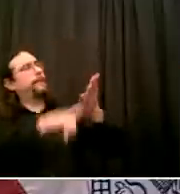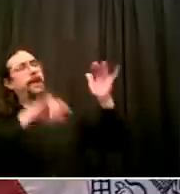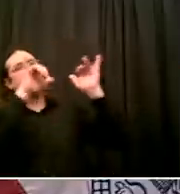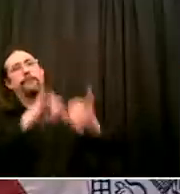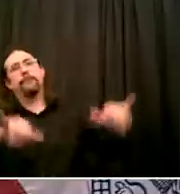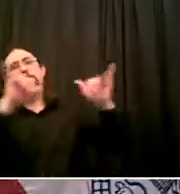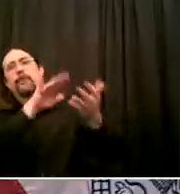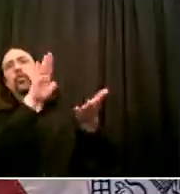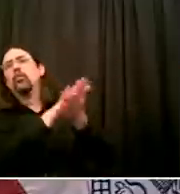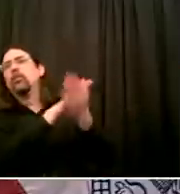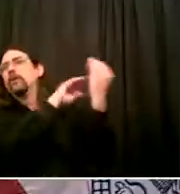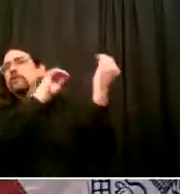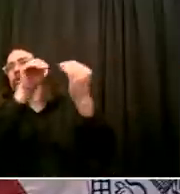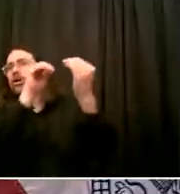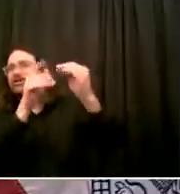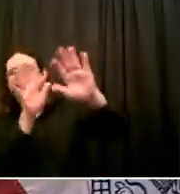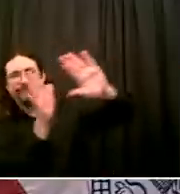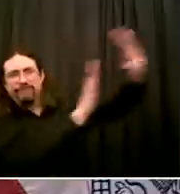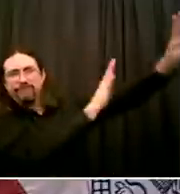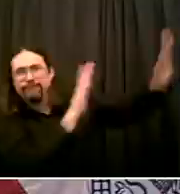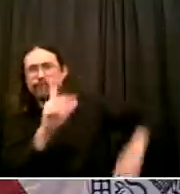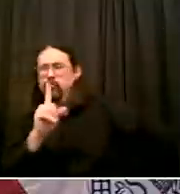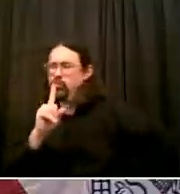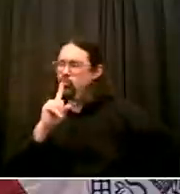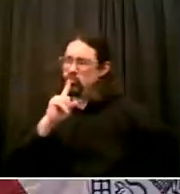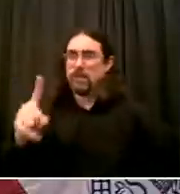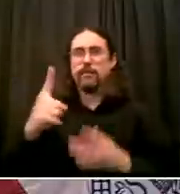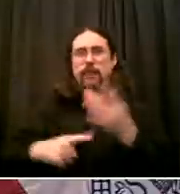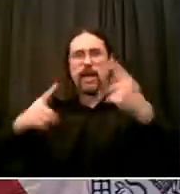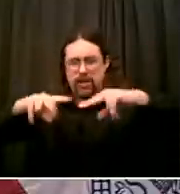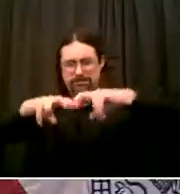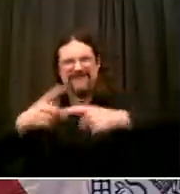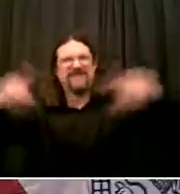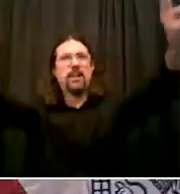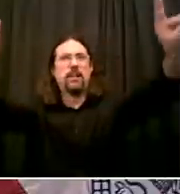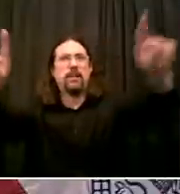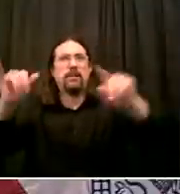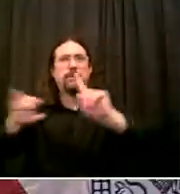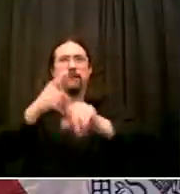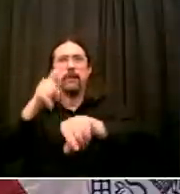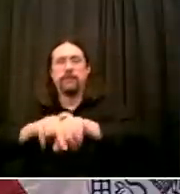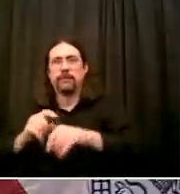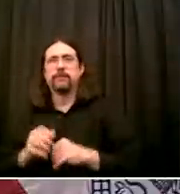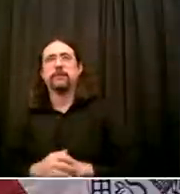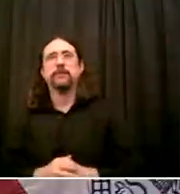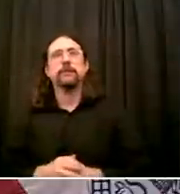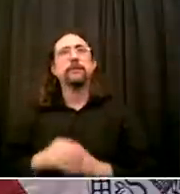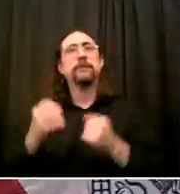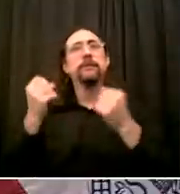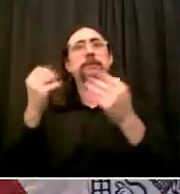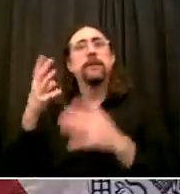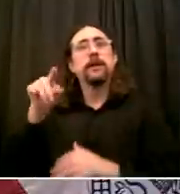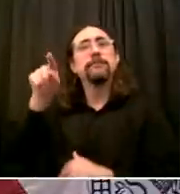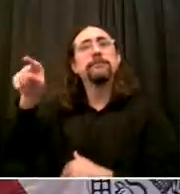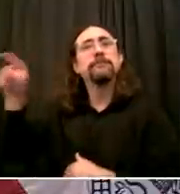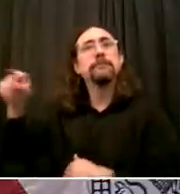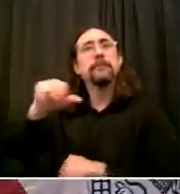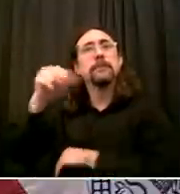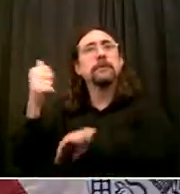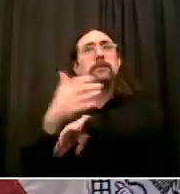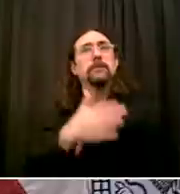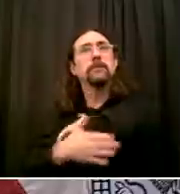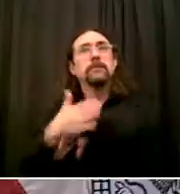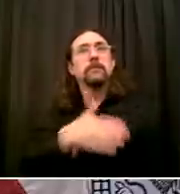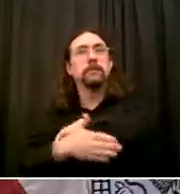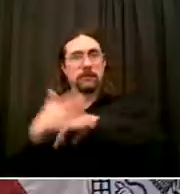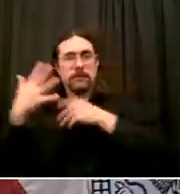other parts of the world that that led to transformation It's time for that to happen in America And let America's greatest city